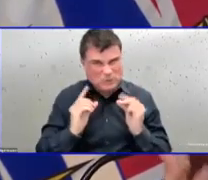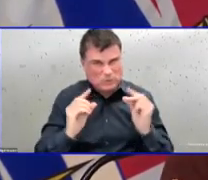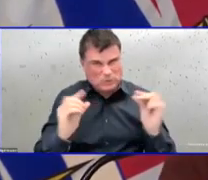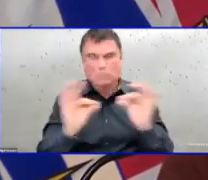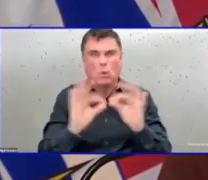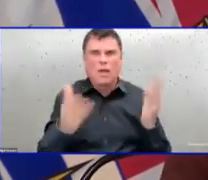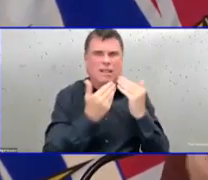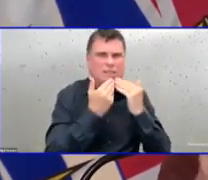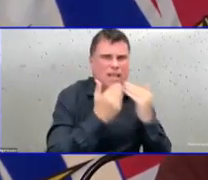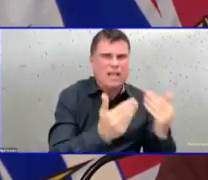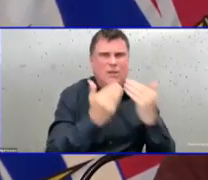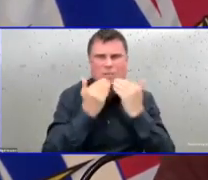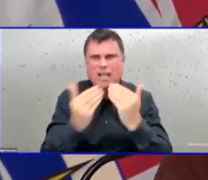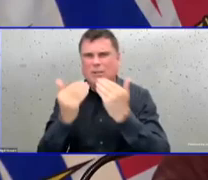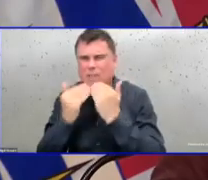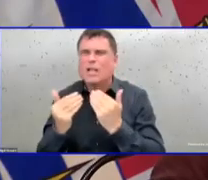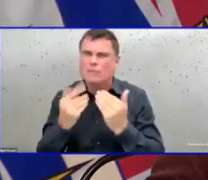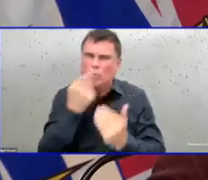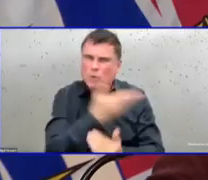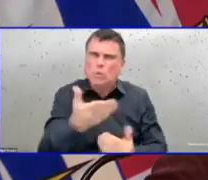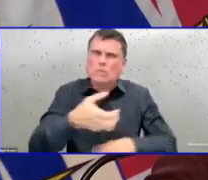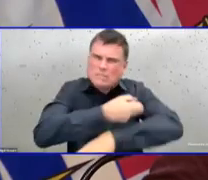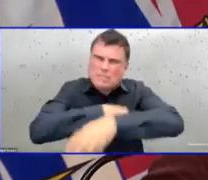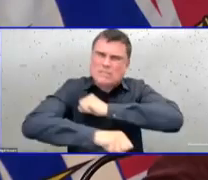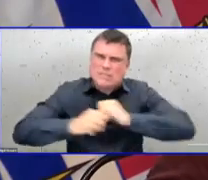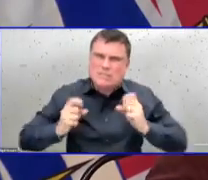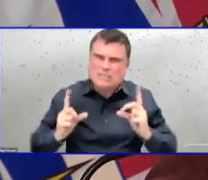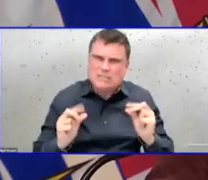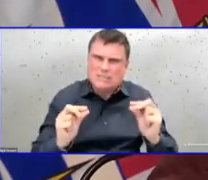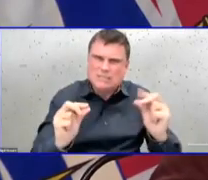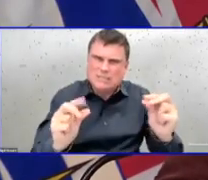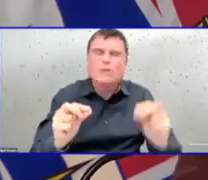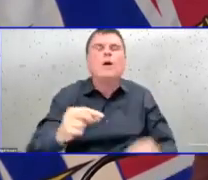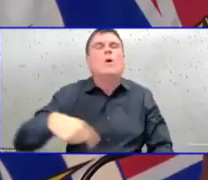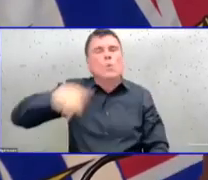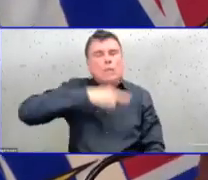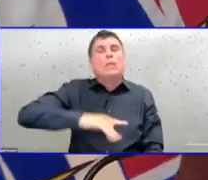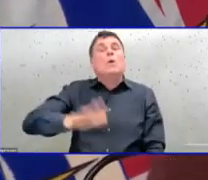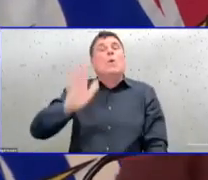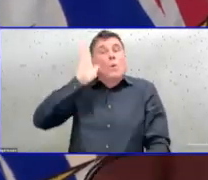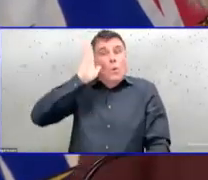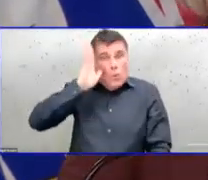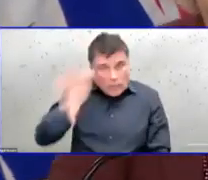the light and to a better and brighter a few months ahead. Thank you.